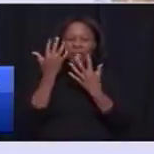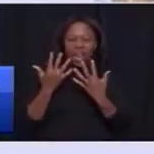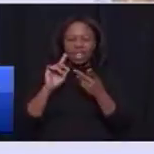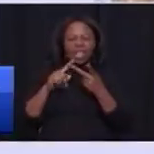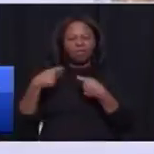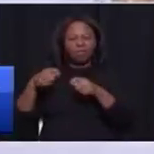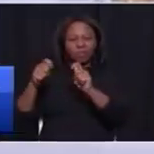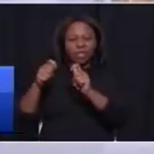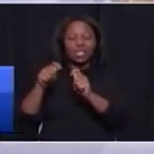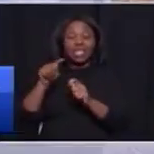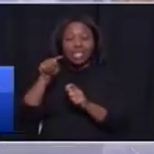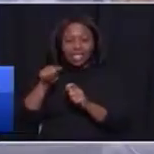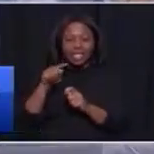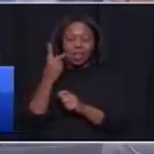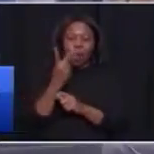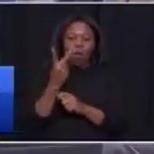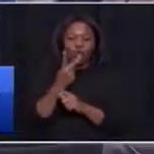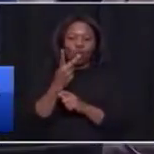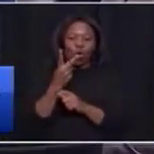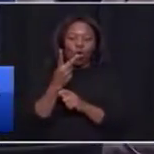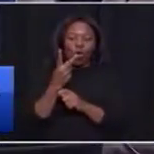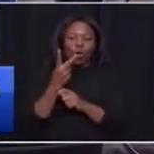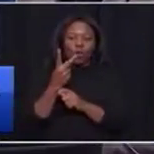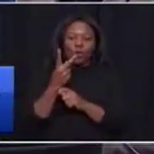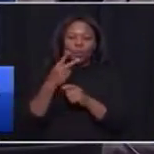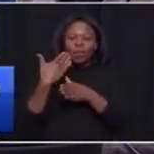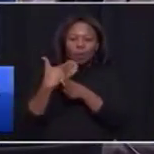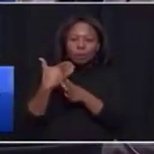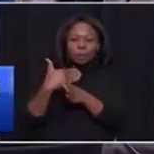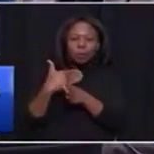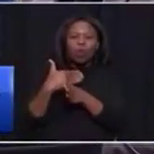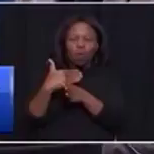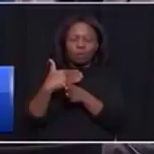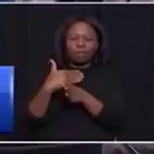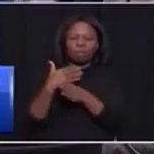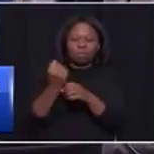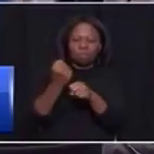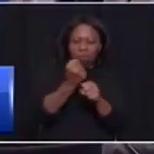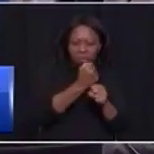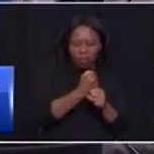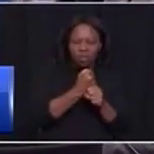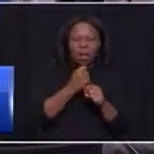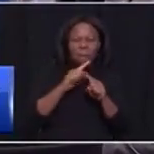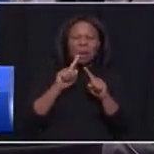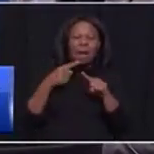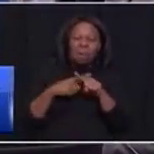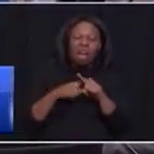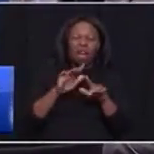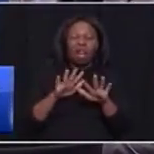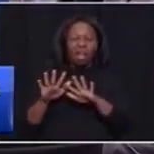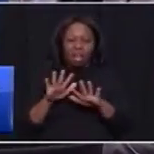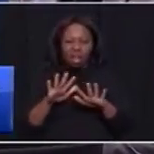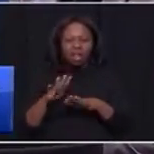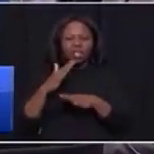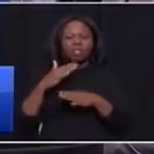also been the key drivers of the jobs, but they also have a setback from time to time. Many jobs